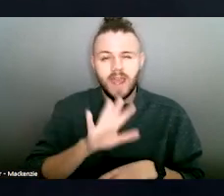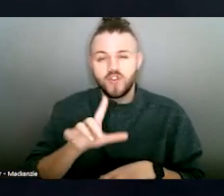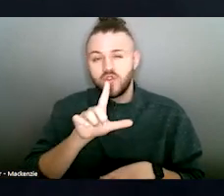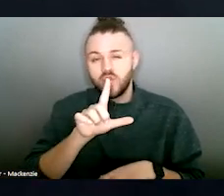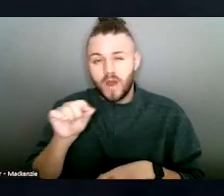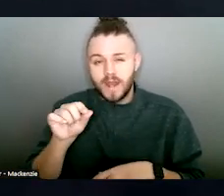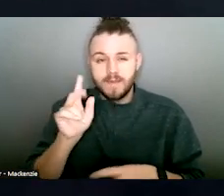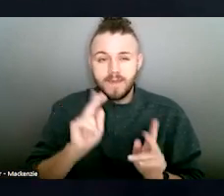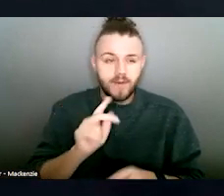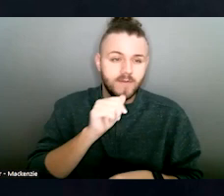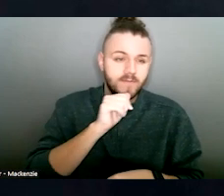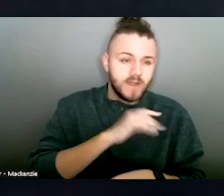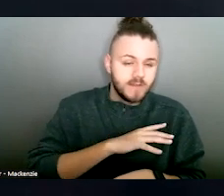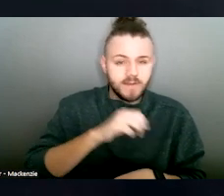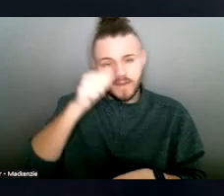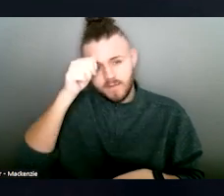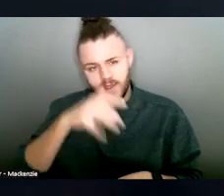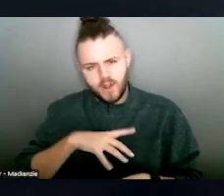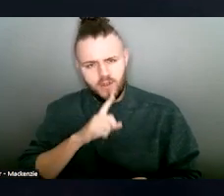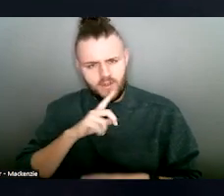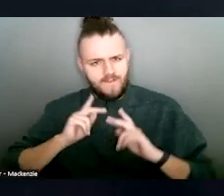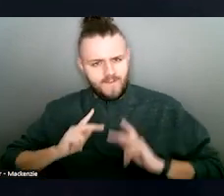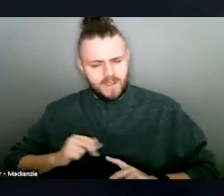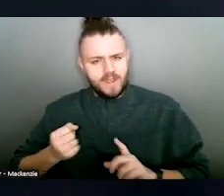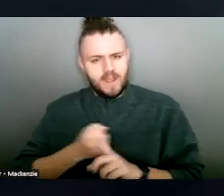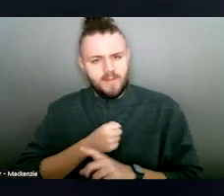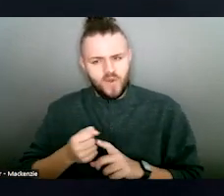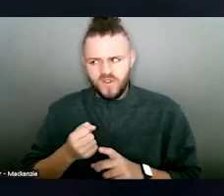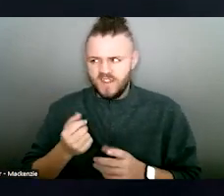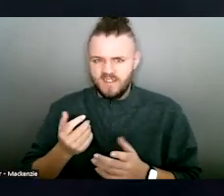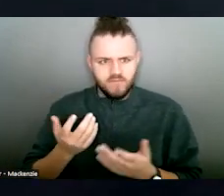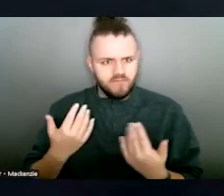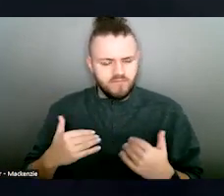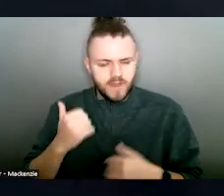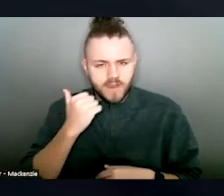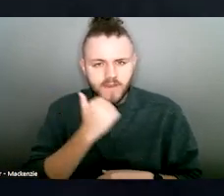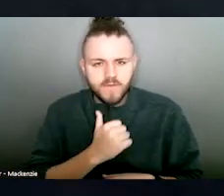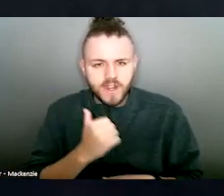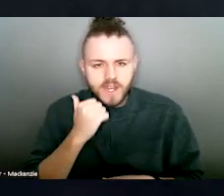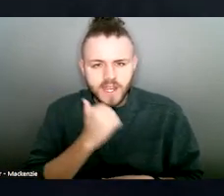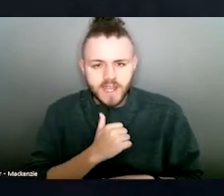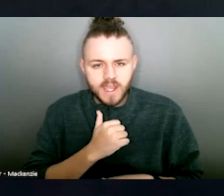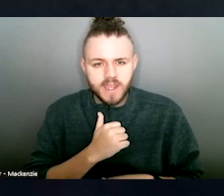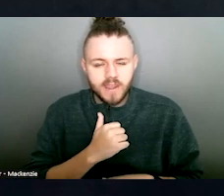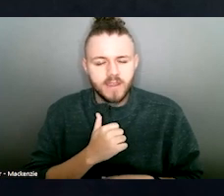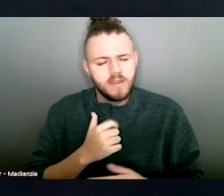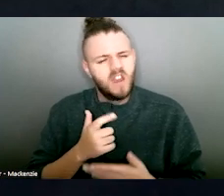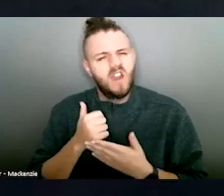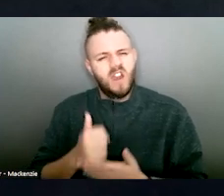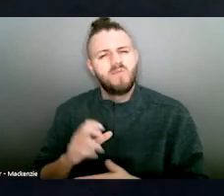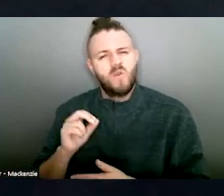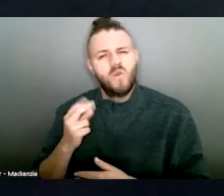men and women, are physically abused per minute in the USA. To Ohio lessen this number.